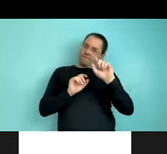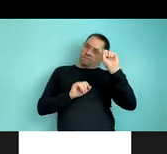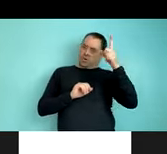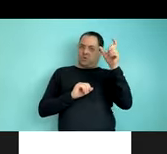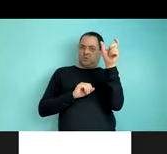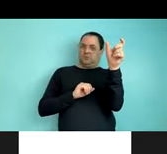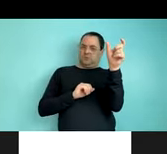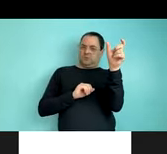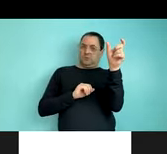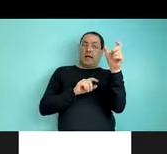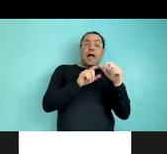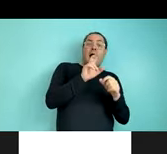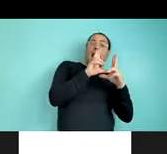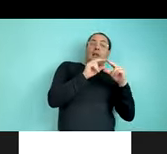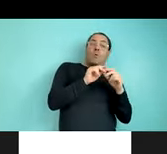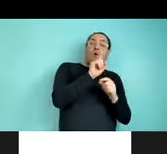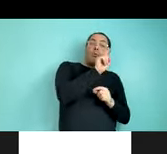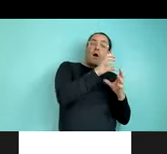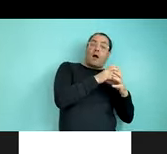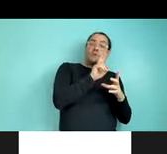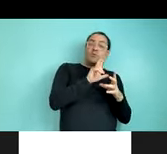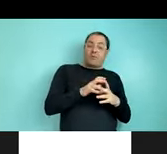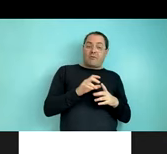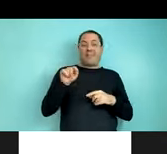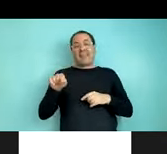gestures whose native language is actually now lost.